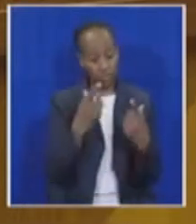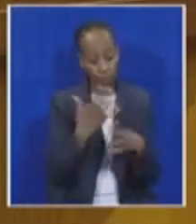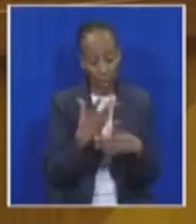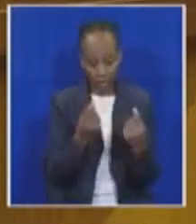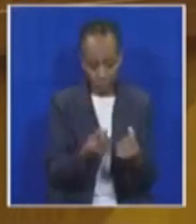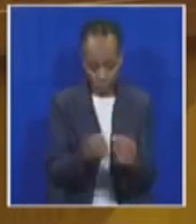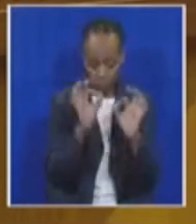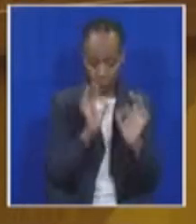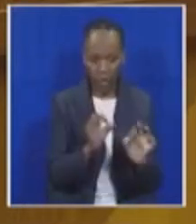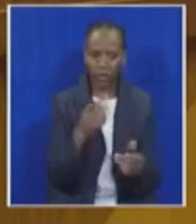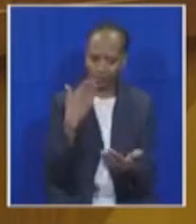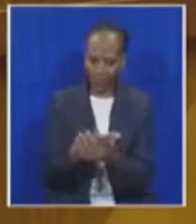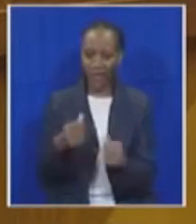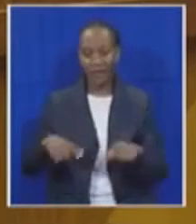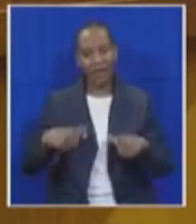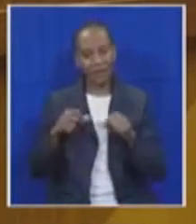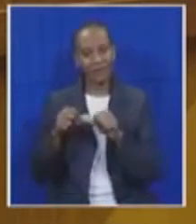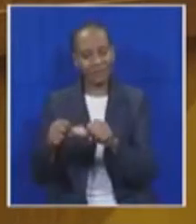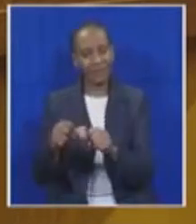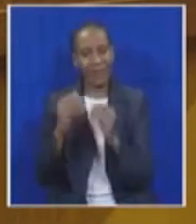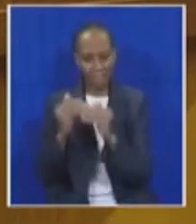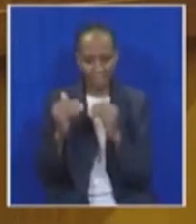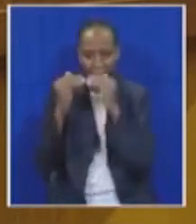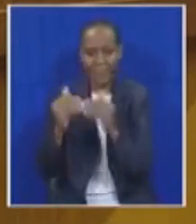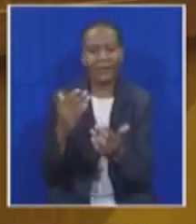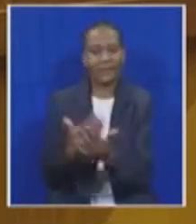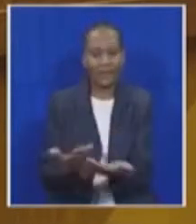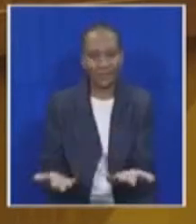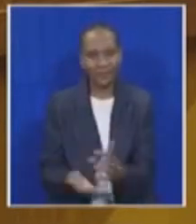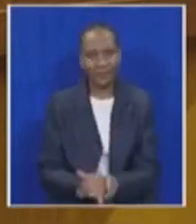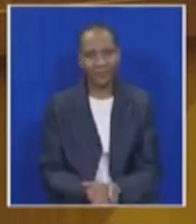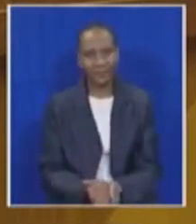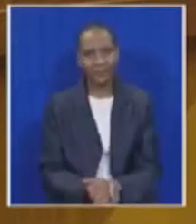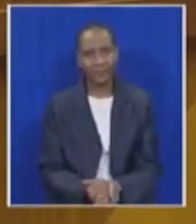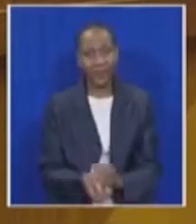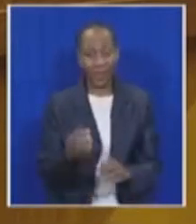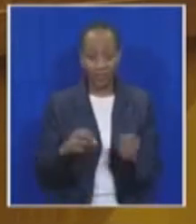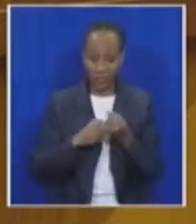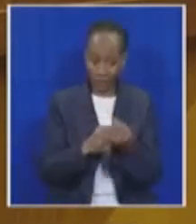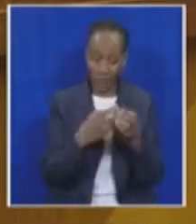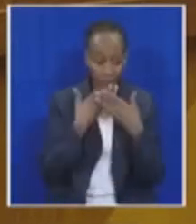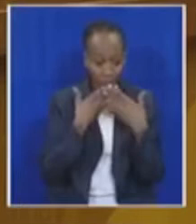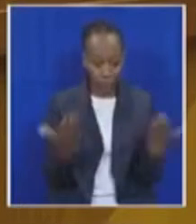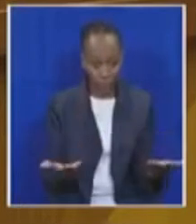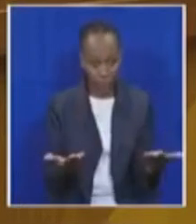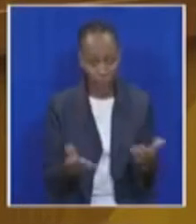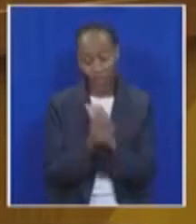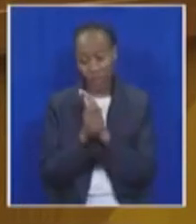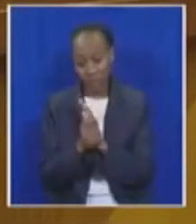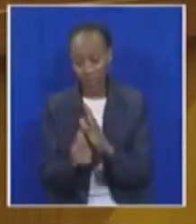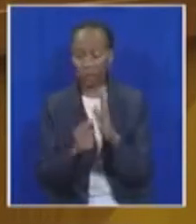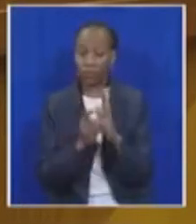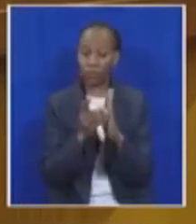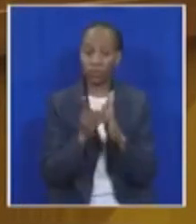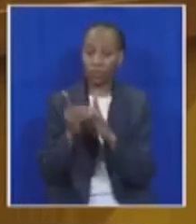survive, and you must be even better to be competitive. Without support, while skills are being developed,